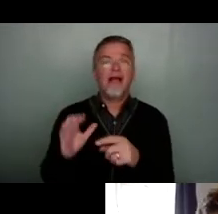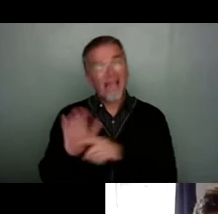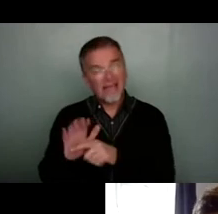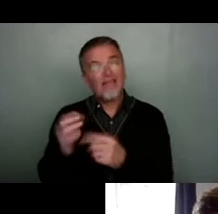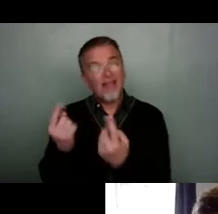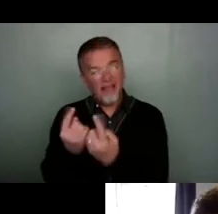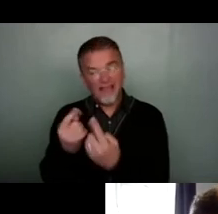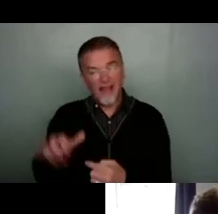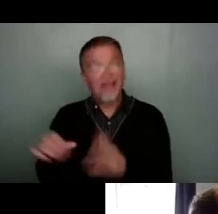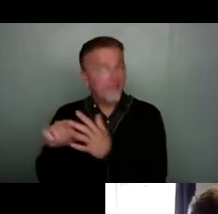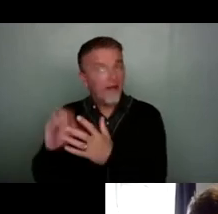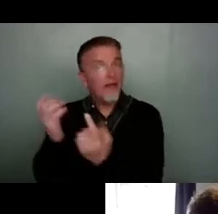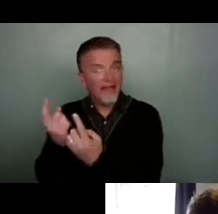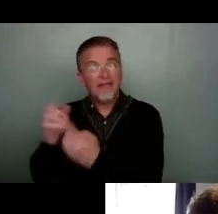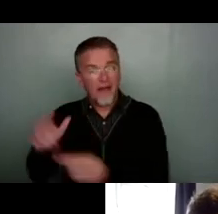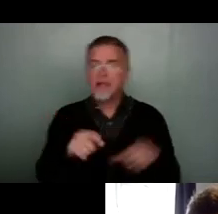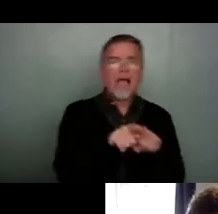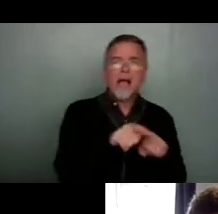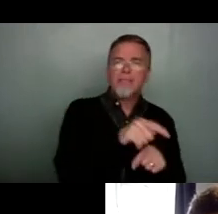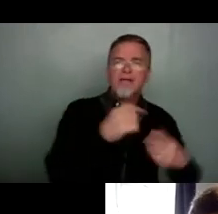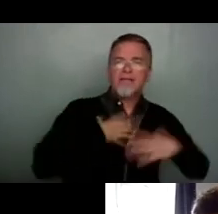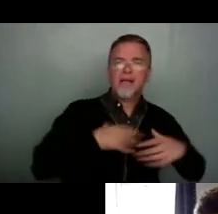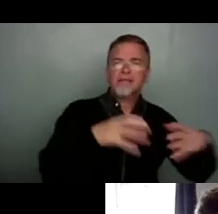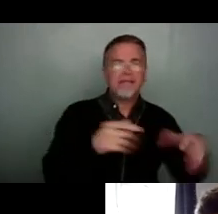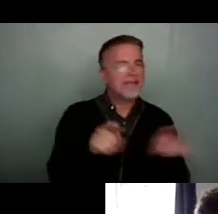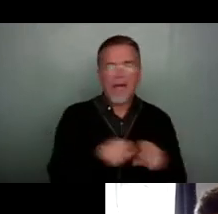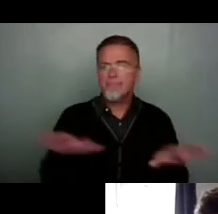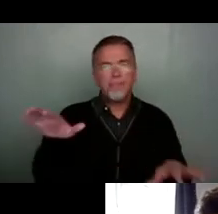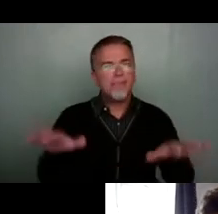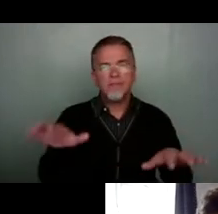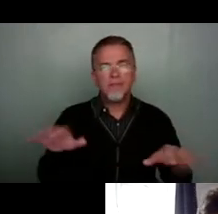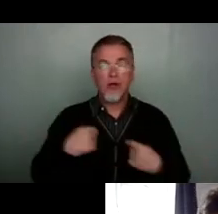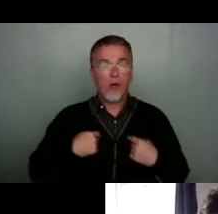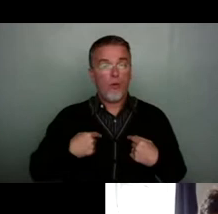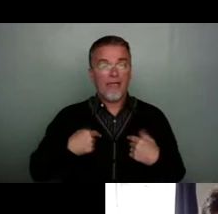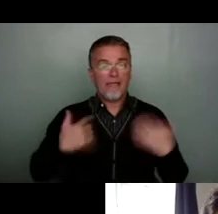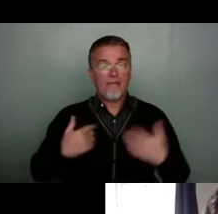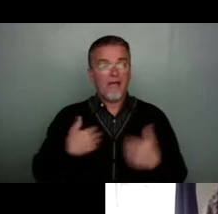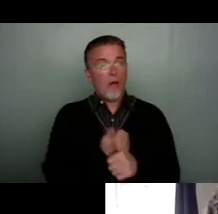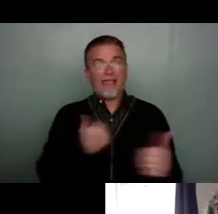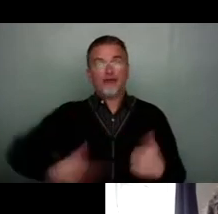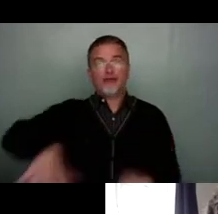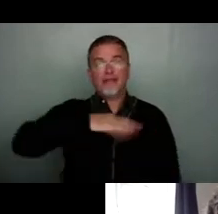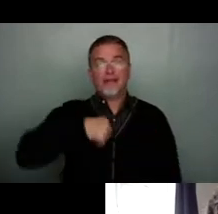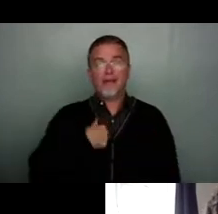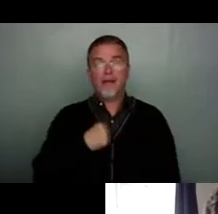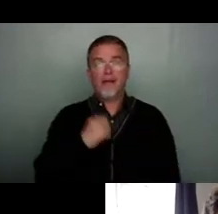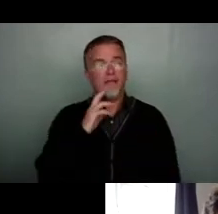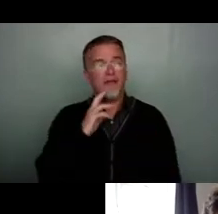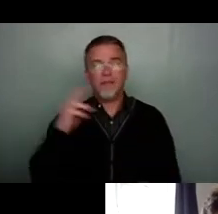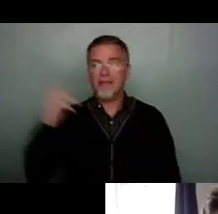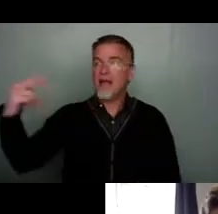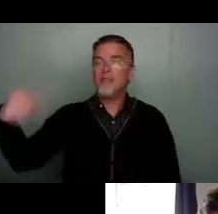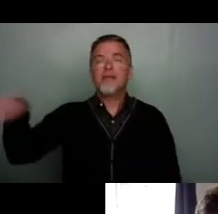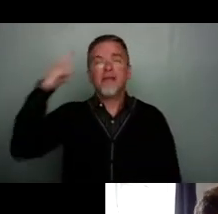And the same in physical spaces. I mean, we suffer from in our industry a perception that theatre